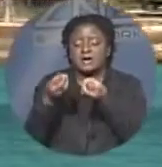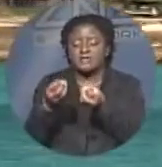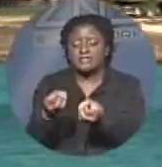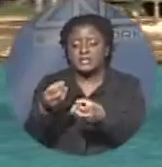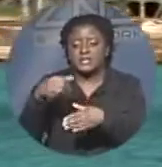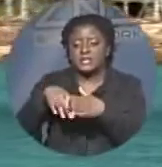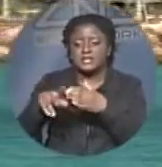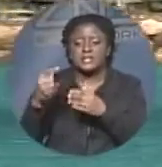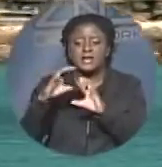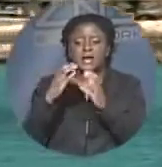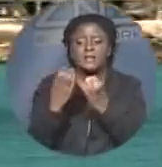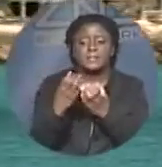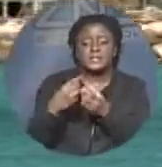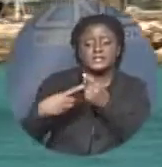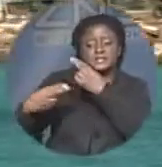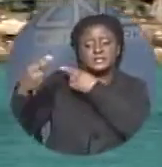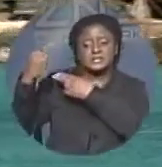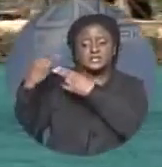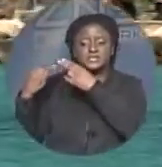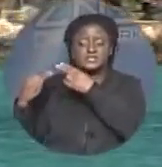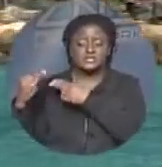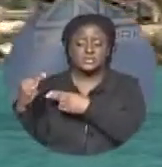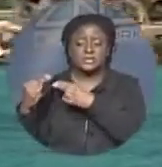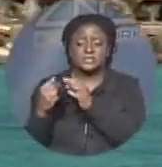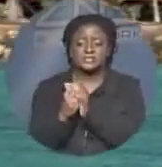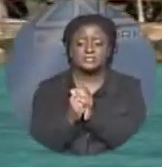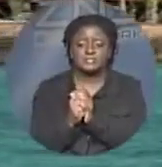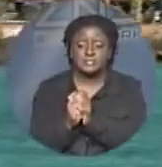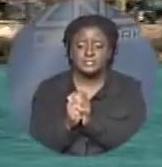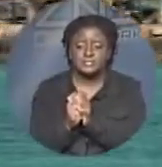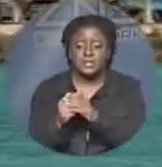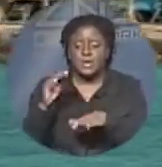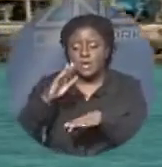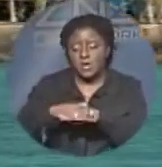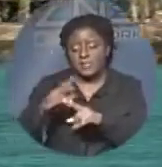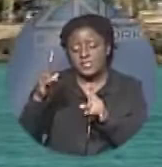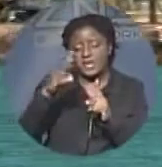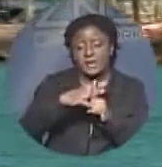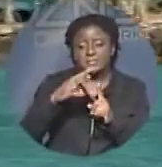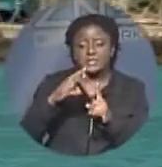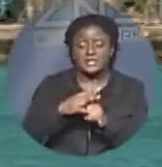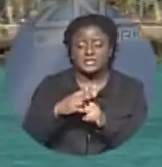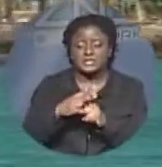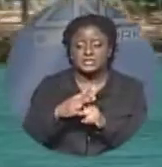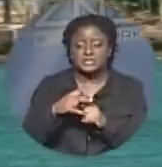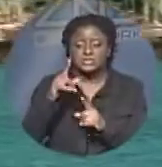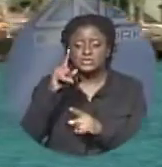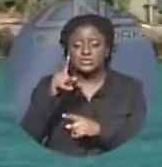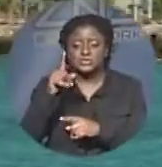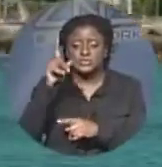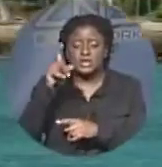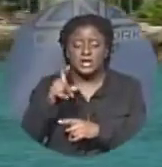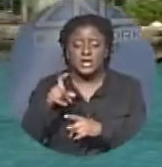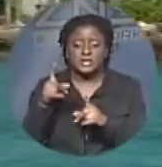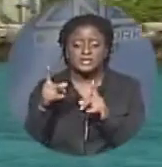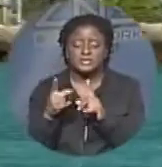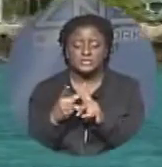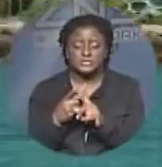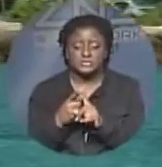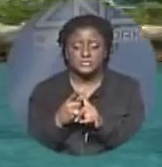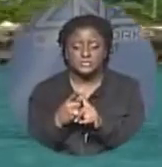About 1,000 people tried to duplicate, but were detected. On the application, you had to provide